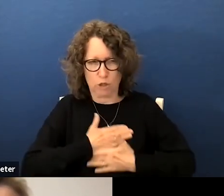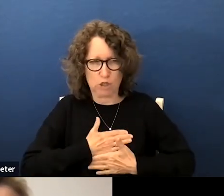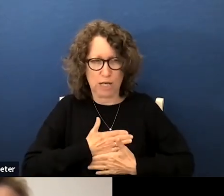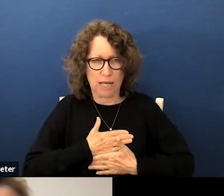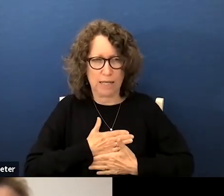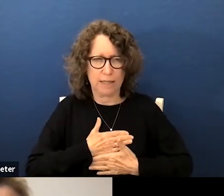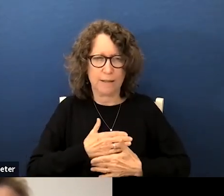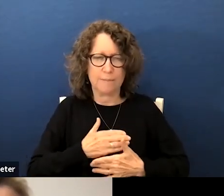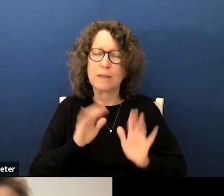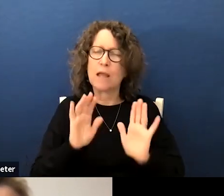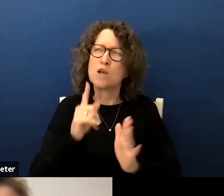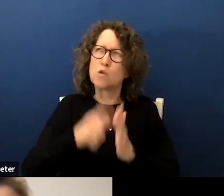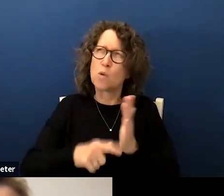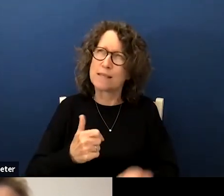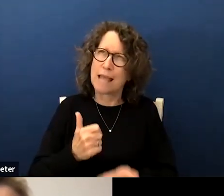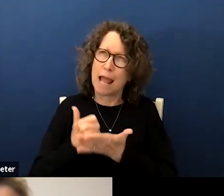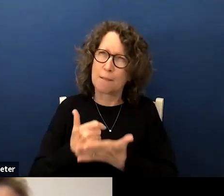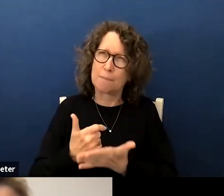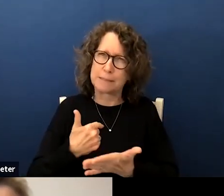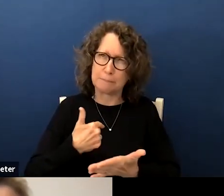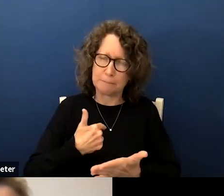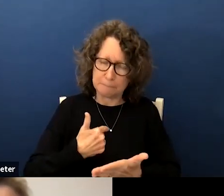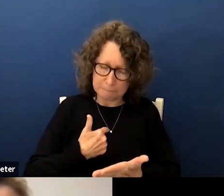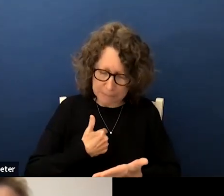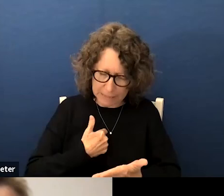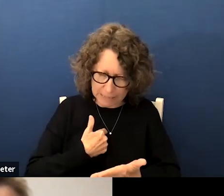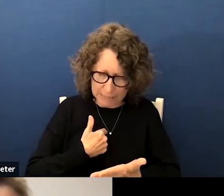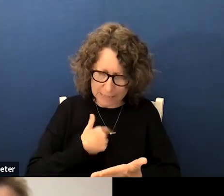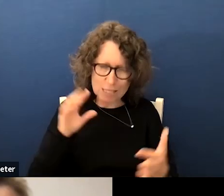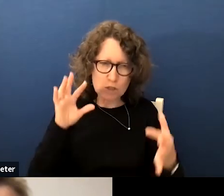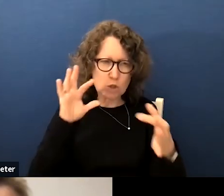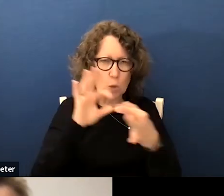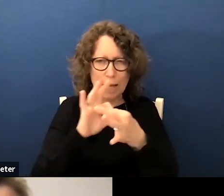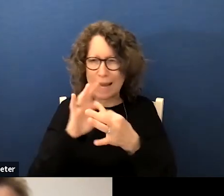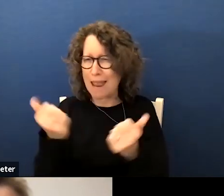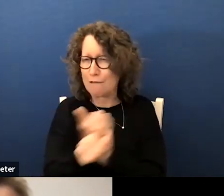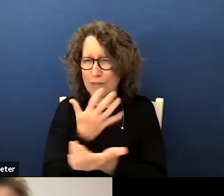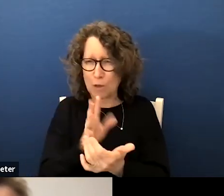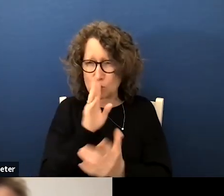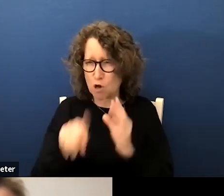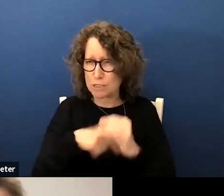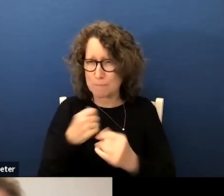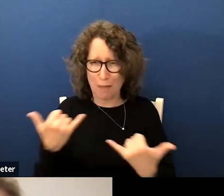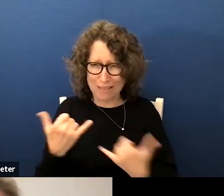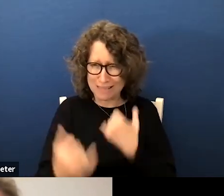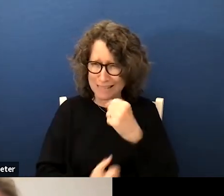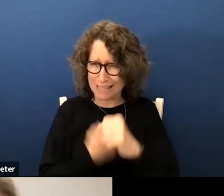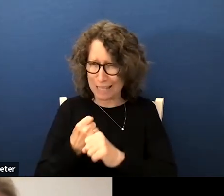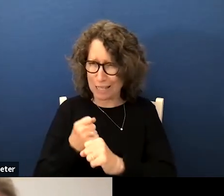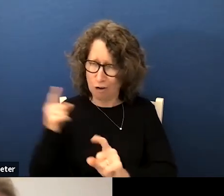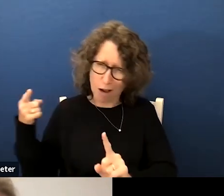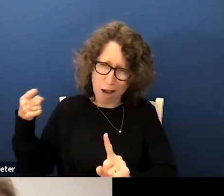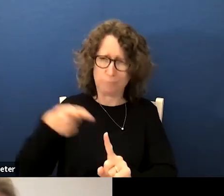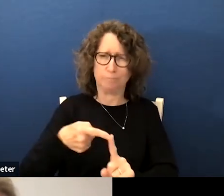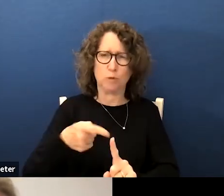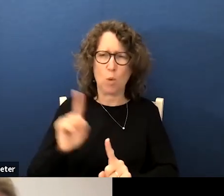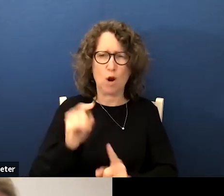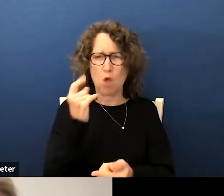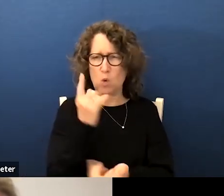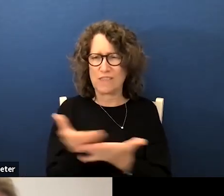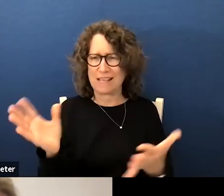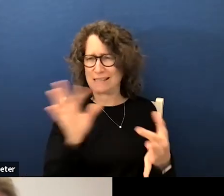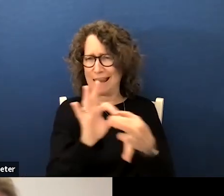and really so what this helps me do um is to connect everything that we've talked about this whole year it comes here and says where are those things